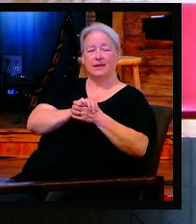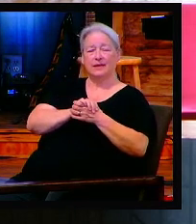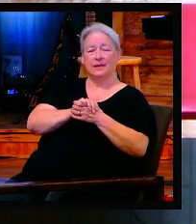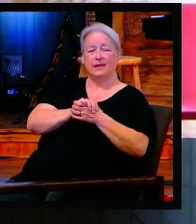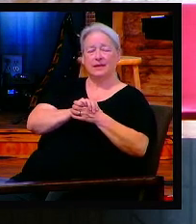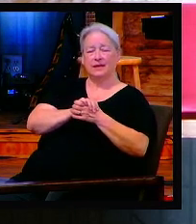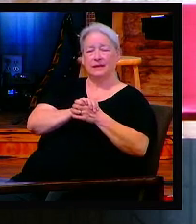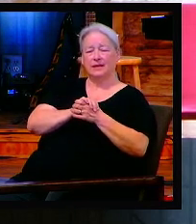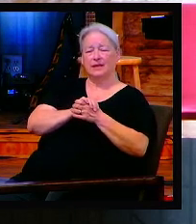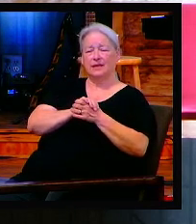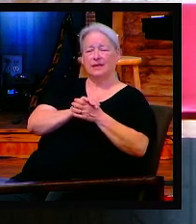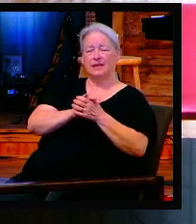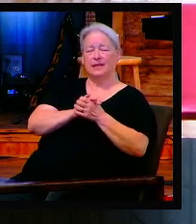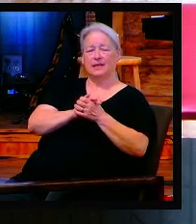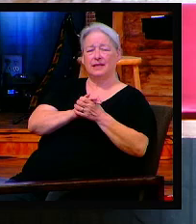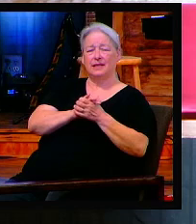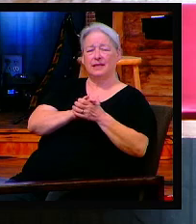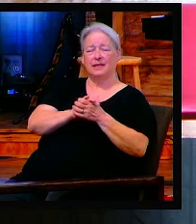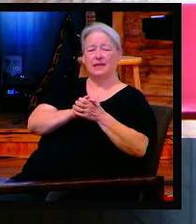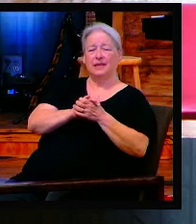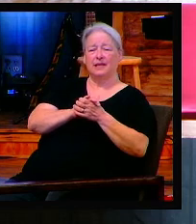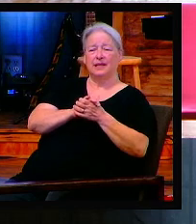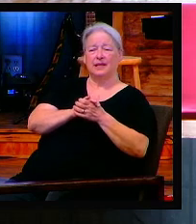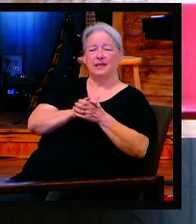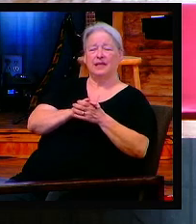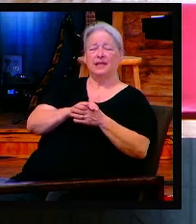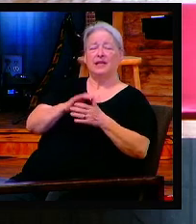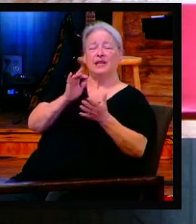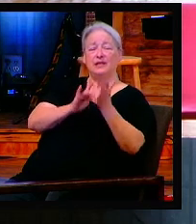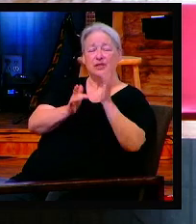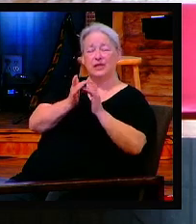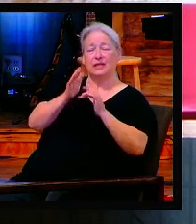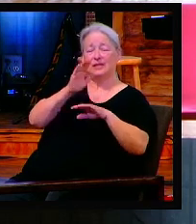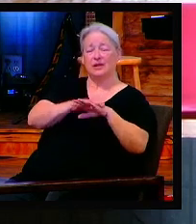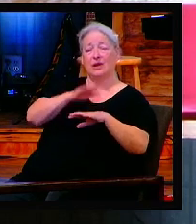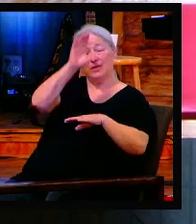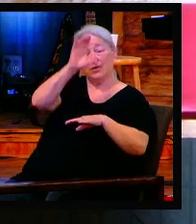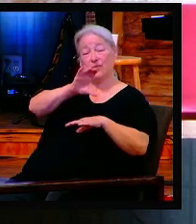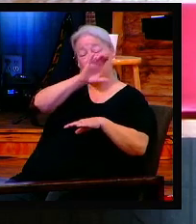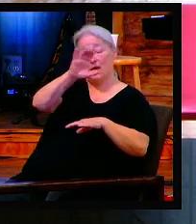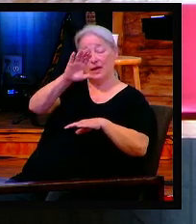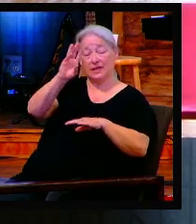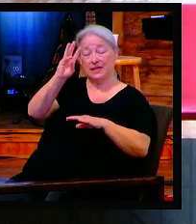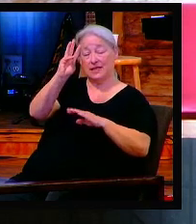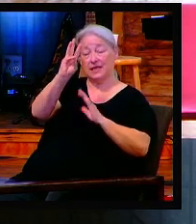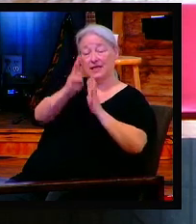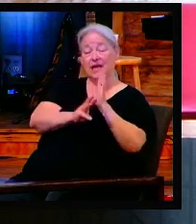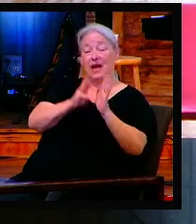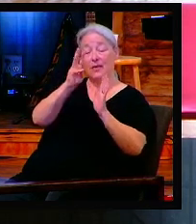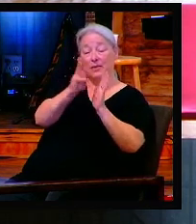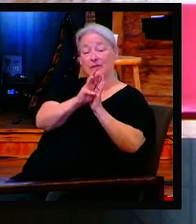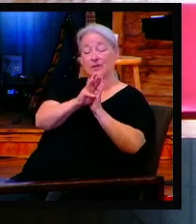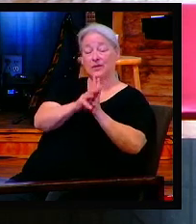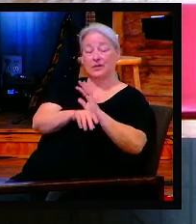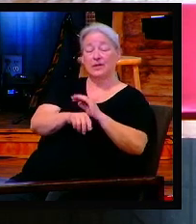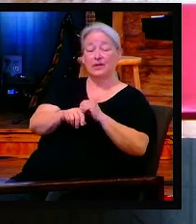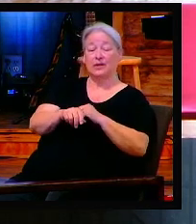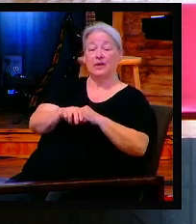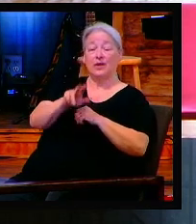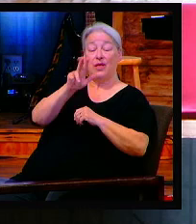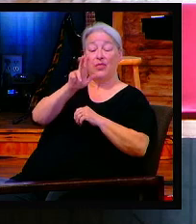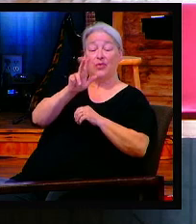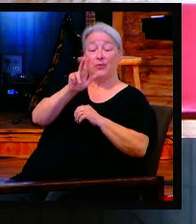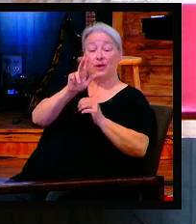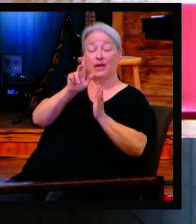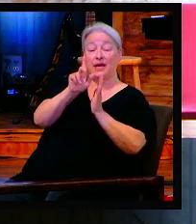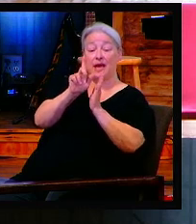redempting God. He's redeeming everything from the cross and the blood of Jesus. And six hours, three hours of darkness, three hours of night. And three of the